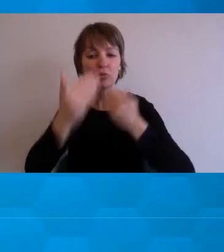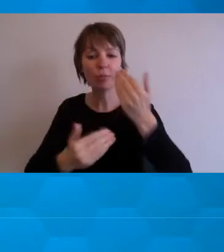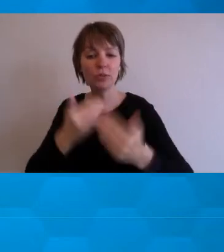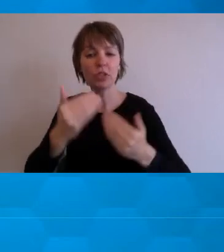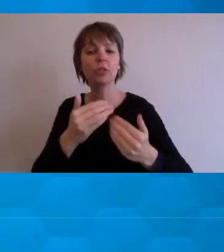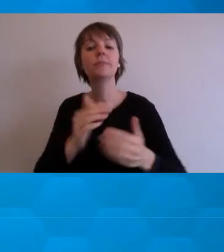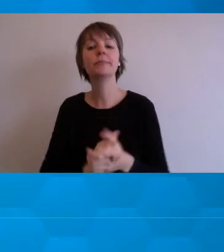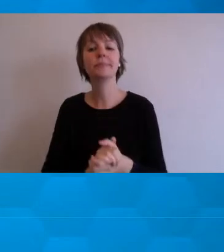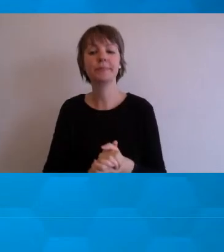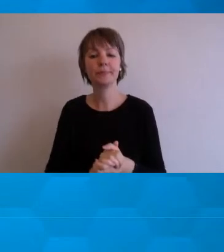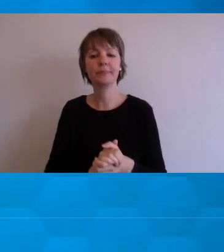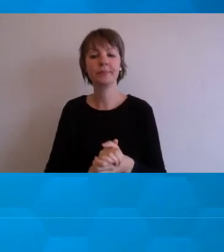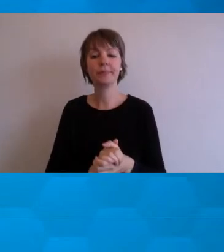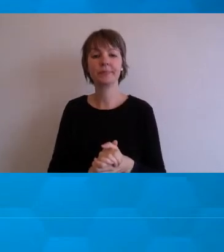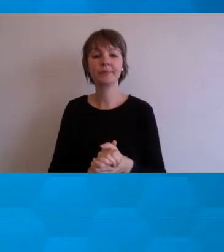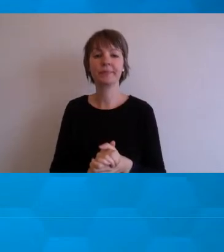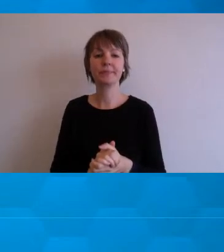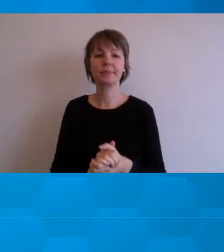Next slide, please.